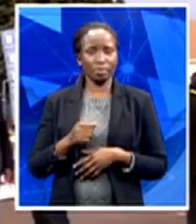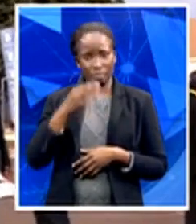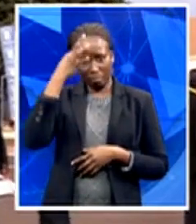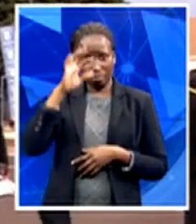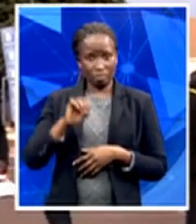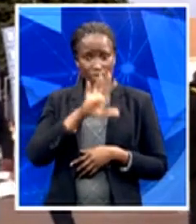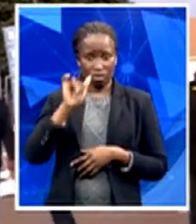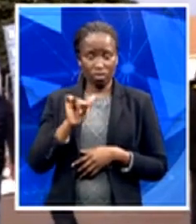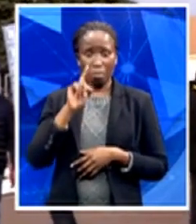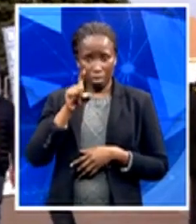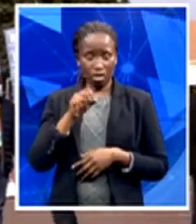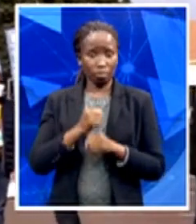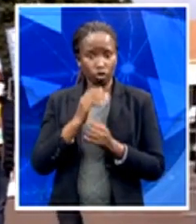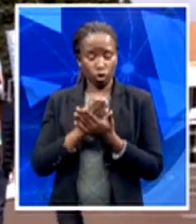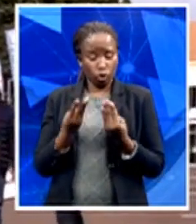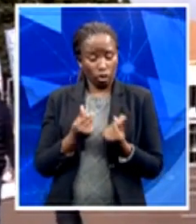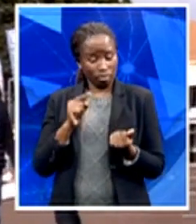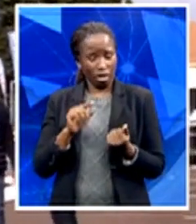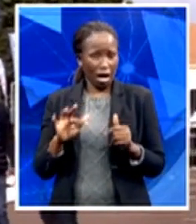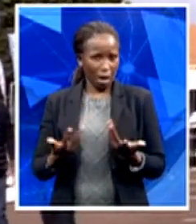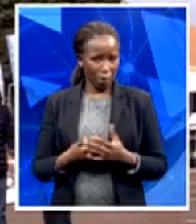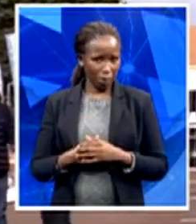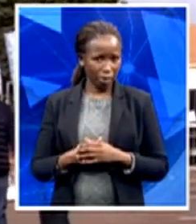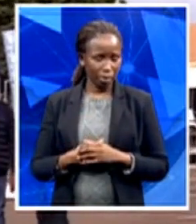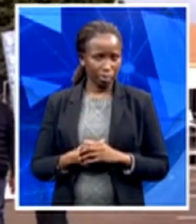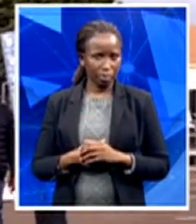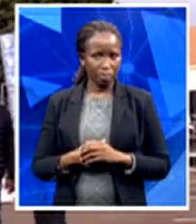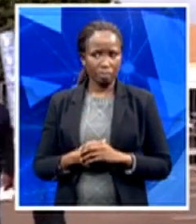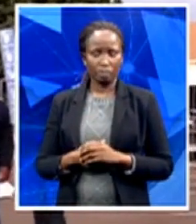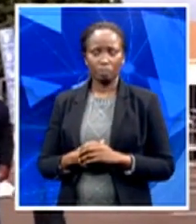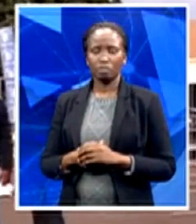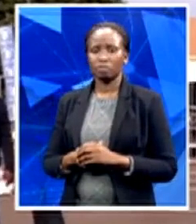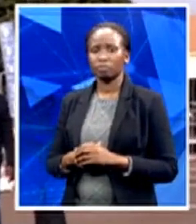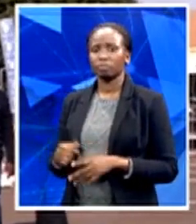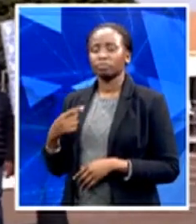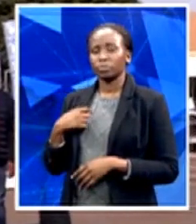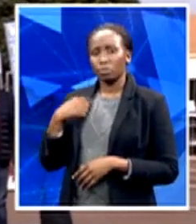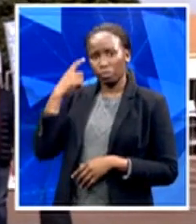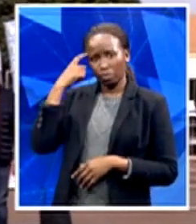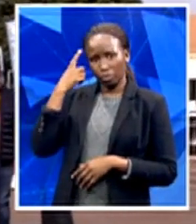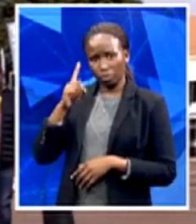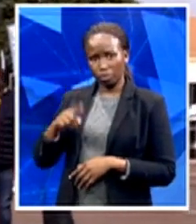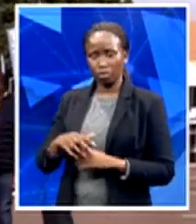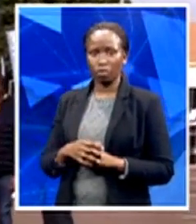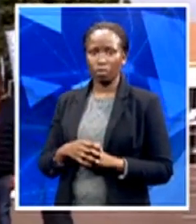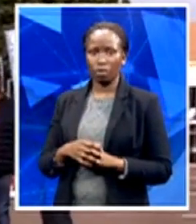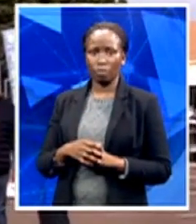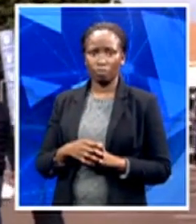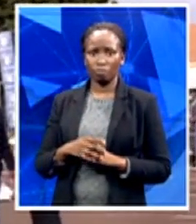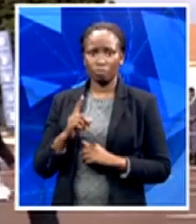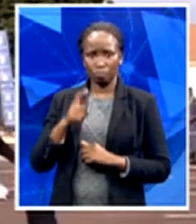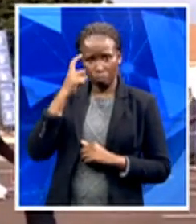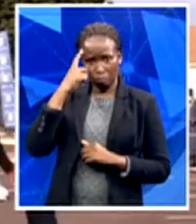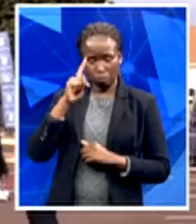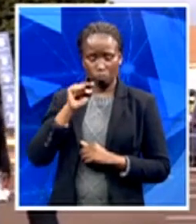Well, I think that we just have to be objective about it and say that there was no NASFAS